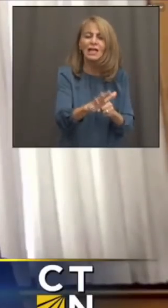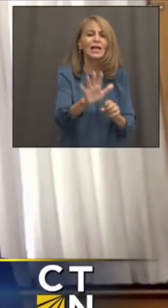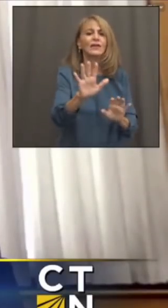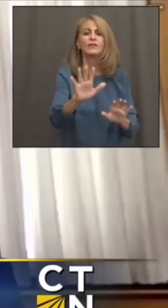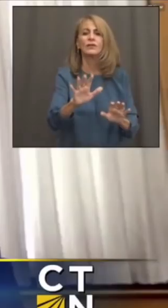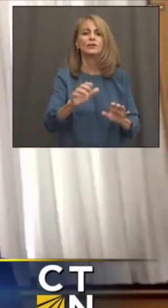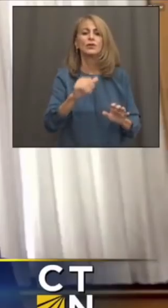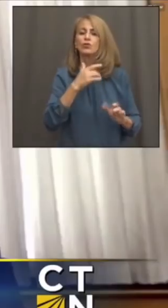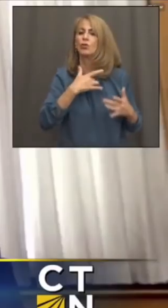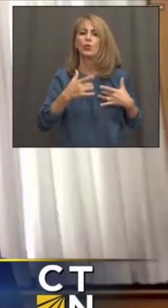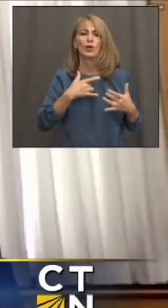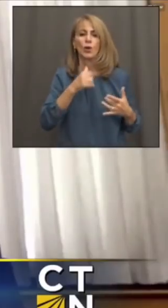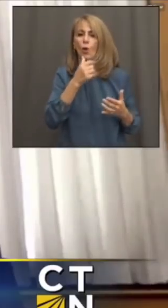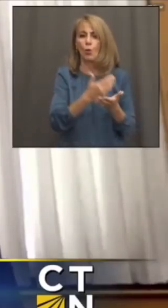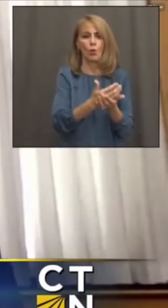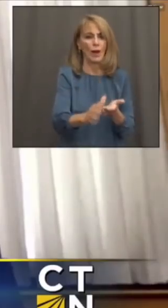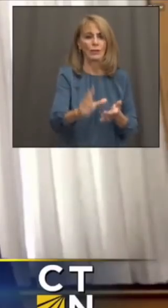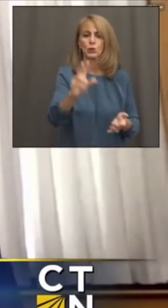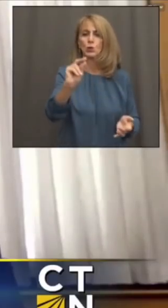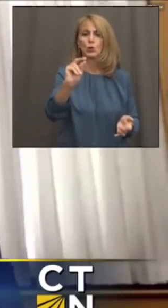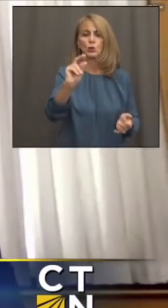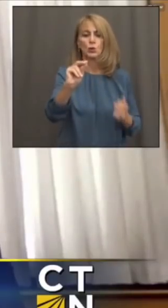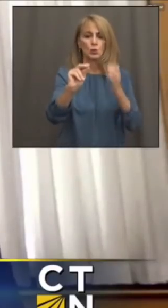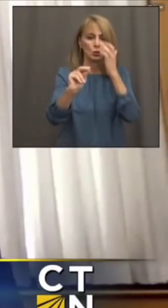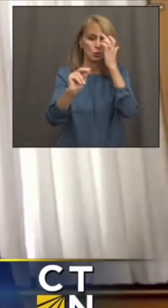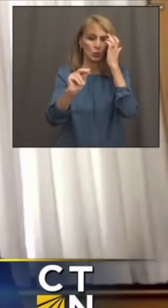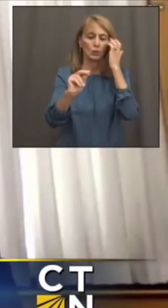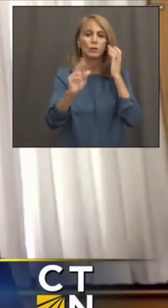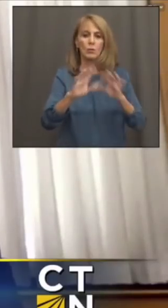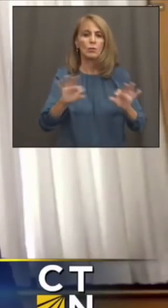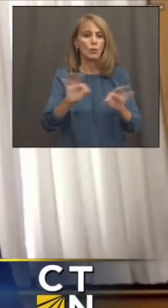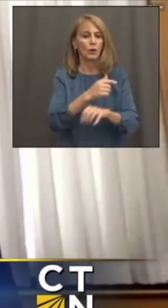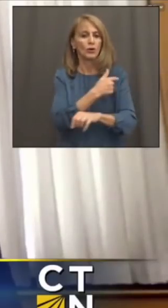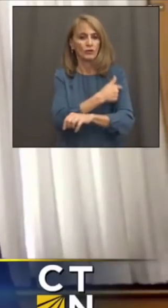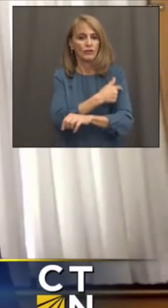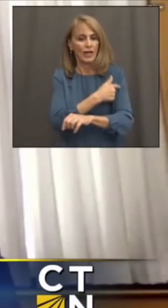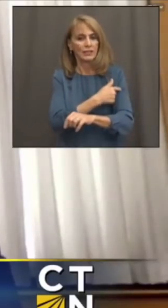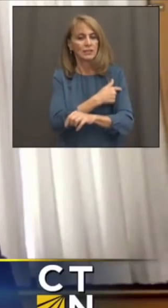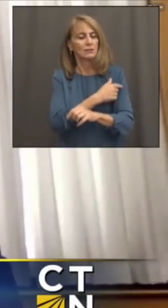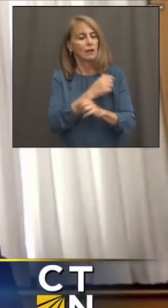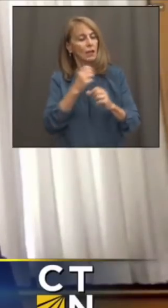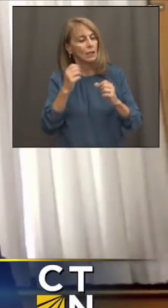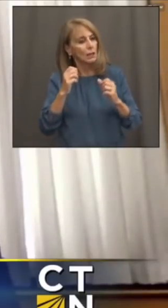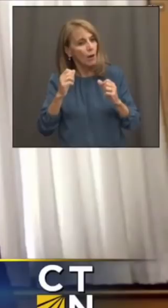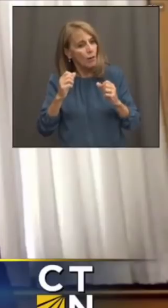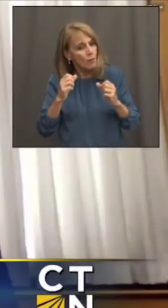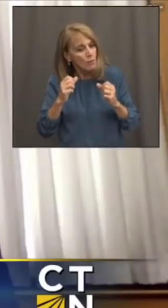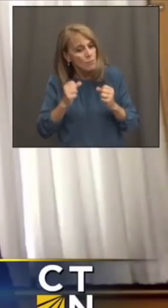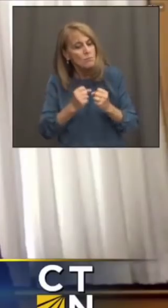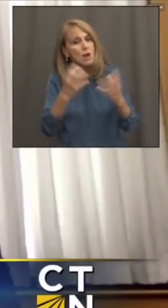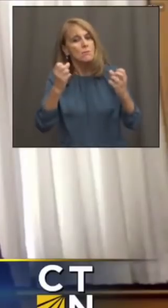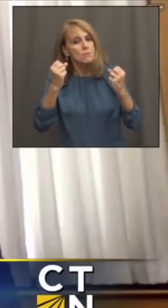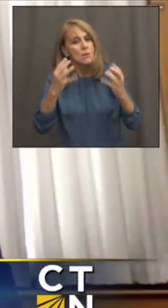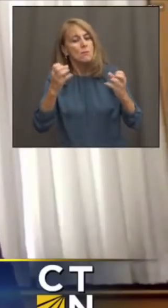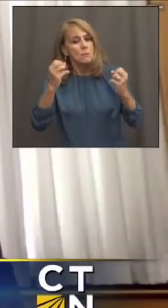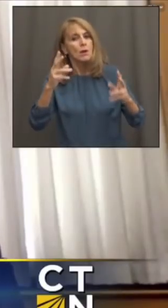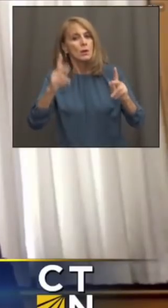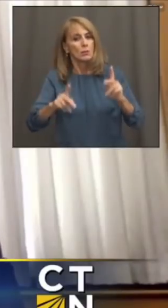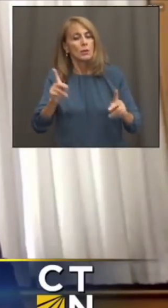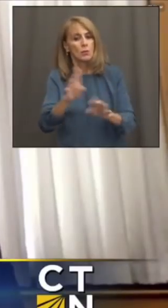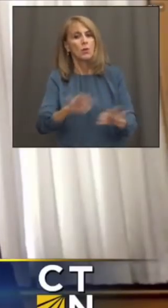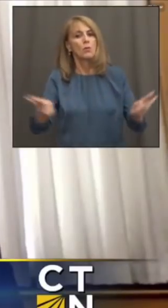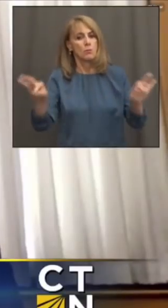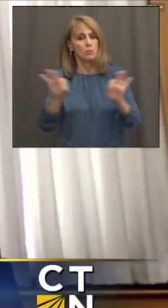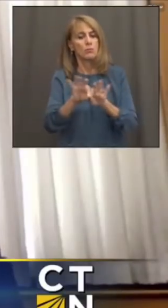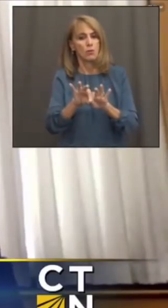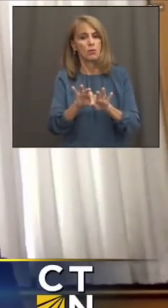let concerns about wastage get in the way of vaccinating every single person we can find who's interested in being